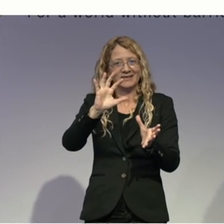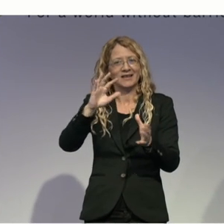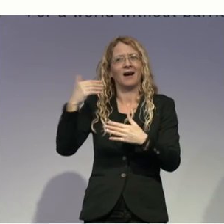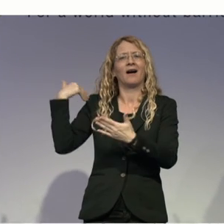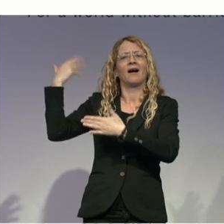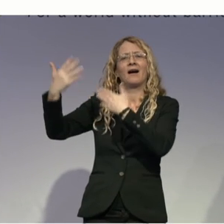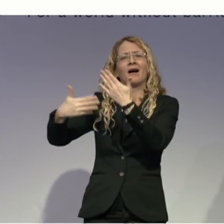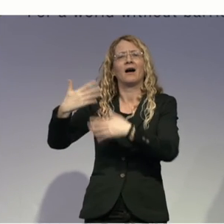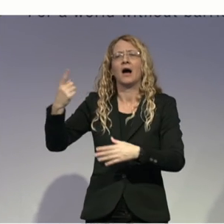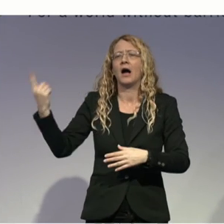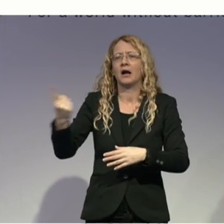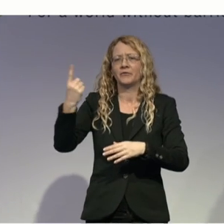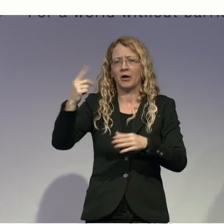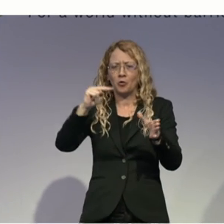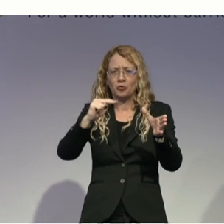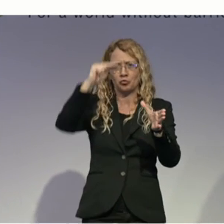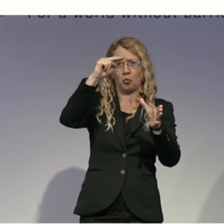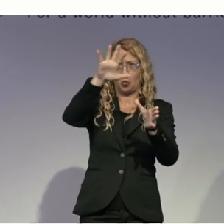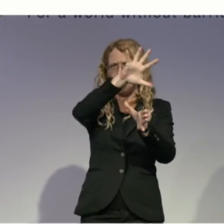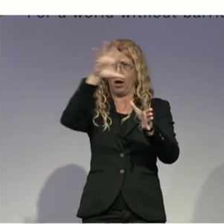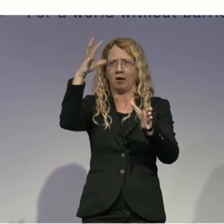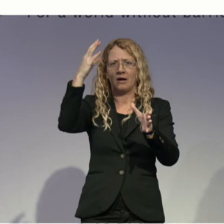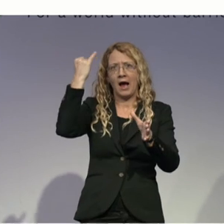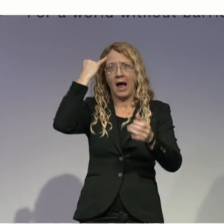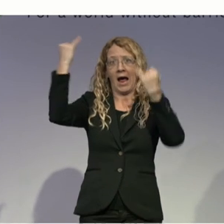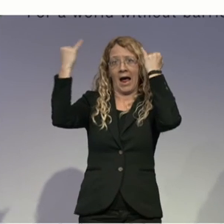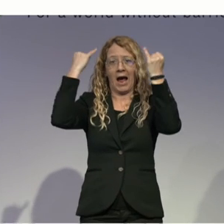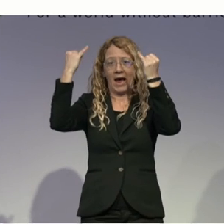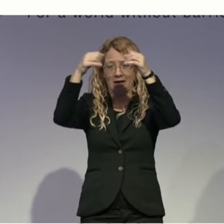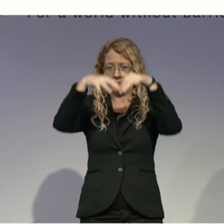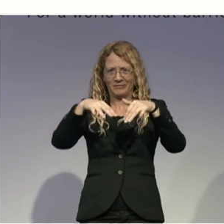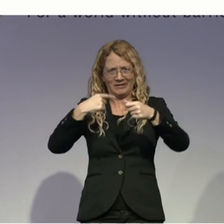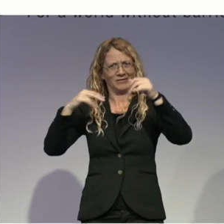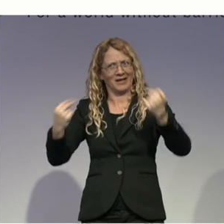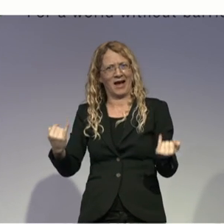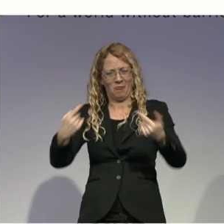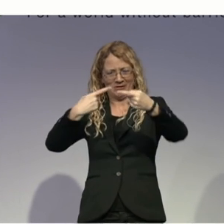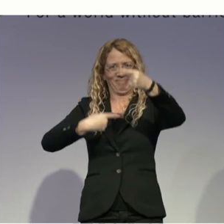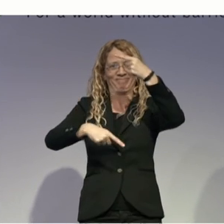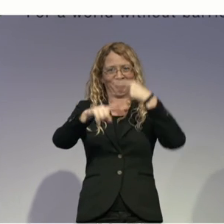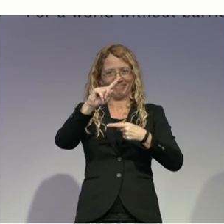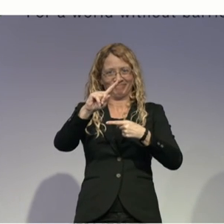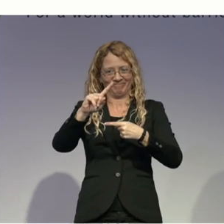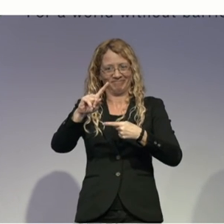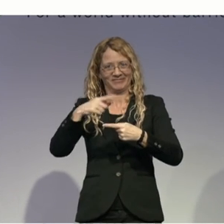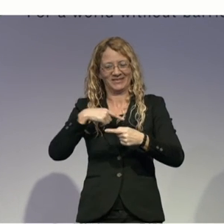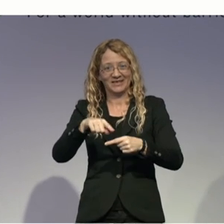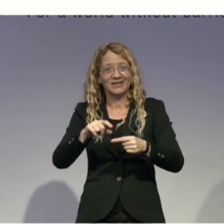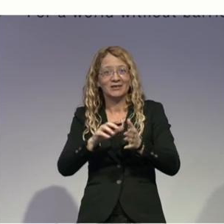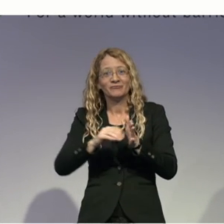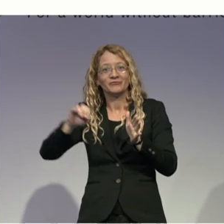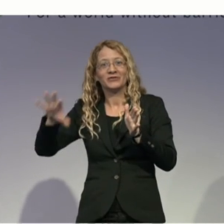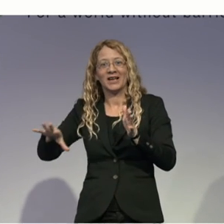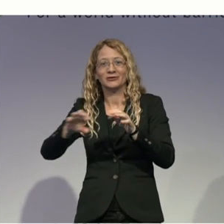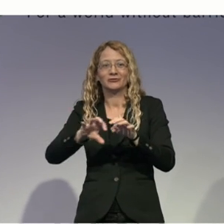And this is what our franchise model looks like in the next, probably in the next ten years. But I would like to speak